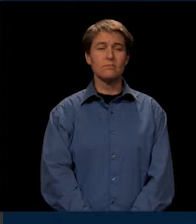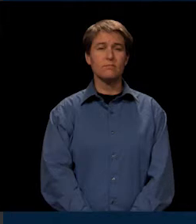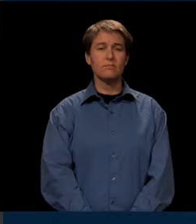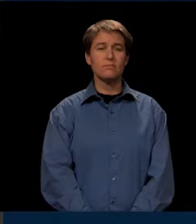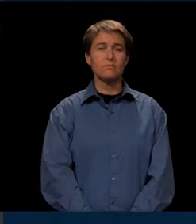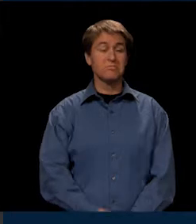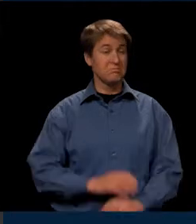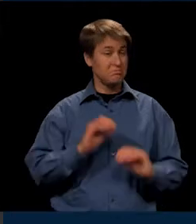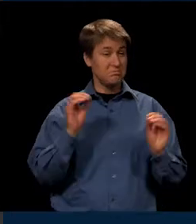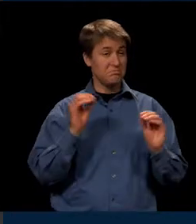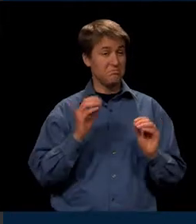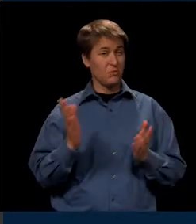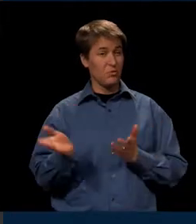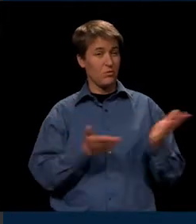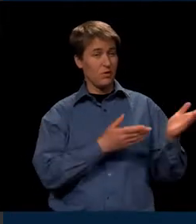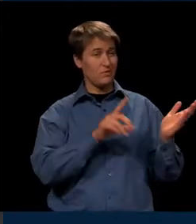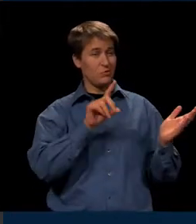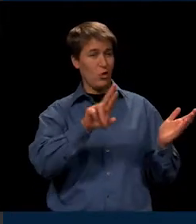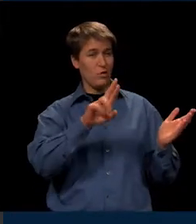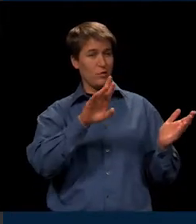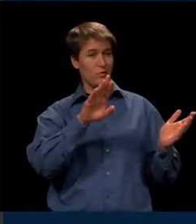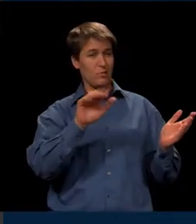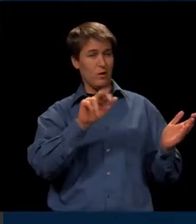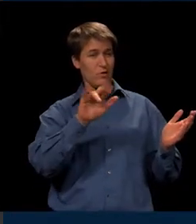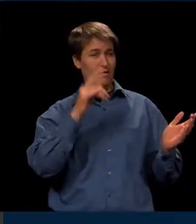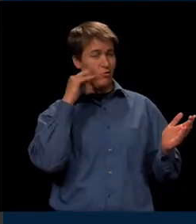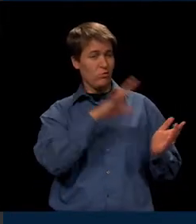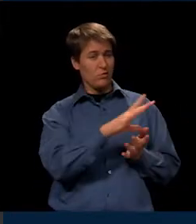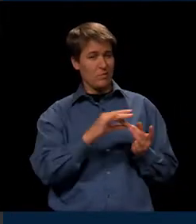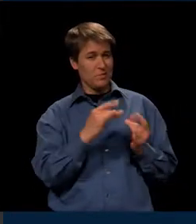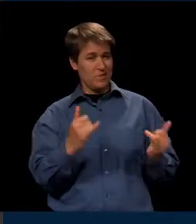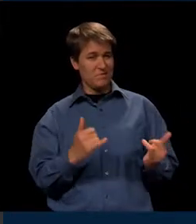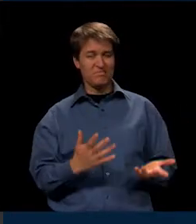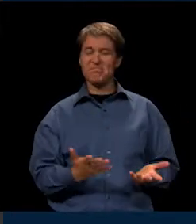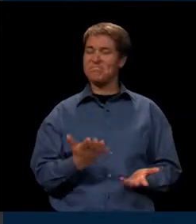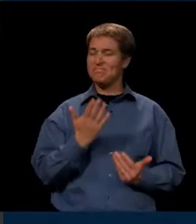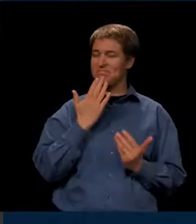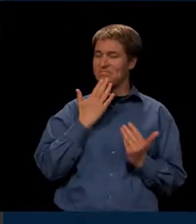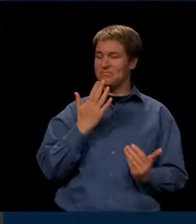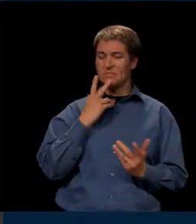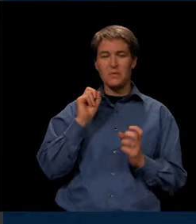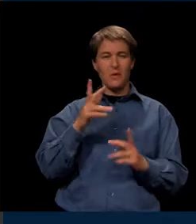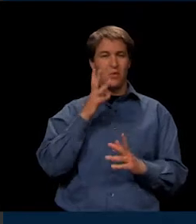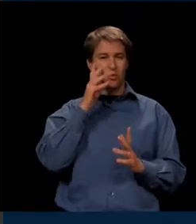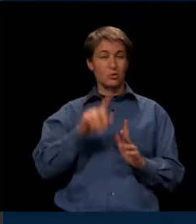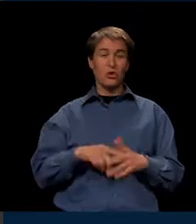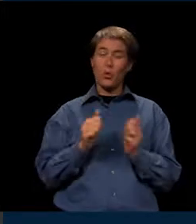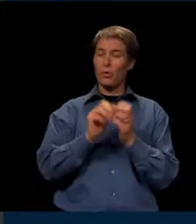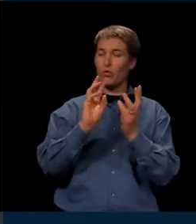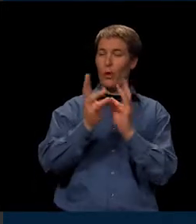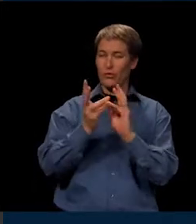I guess it's back to you, Dr. Berry, now for your comments. Thank you. I'm going to start with the weather.